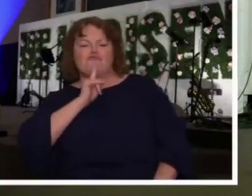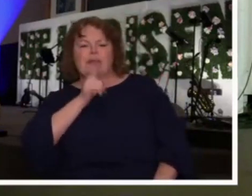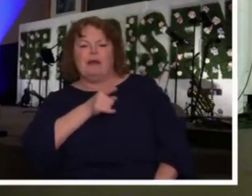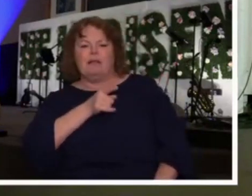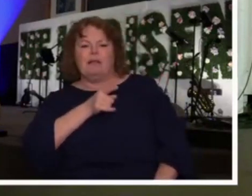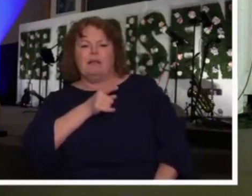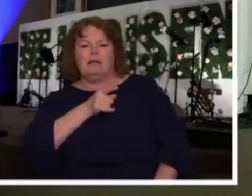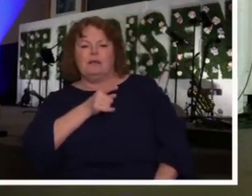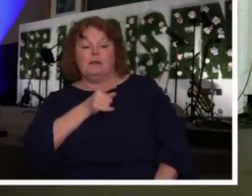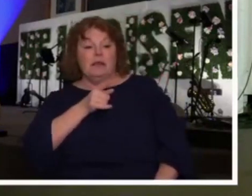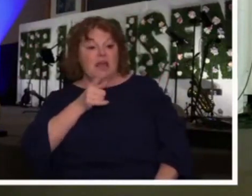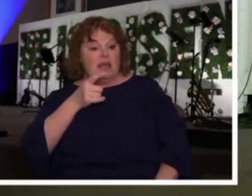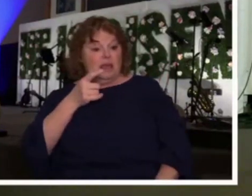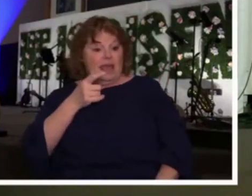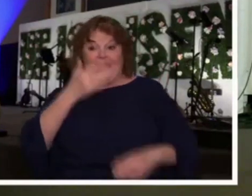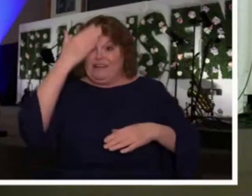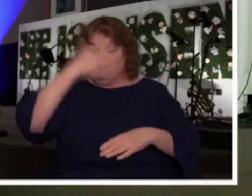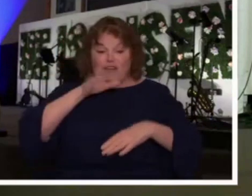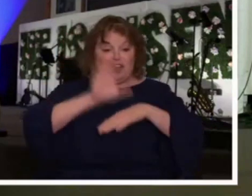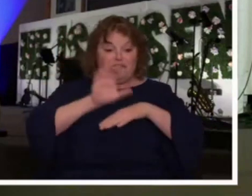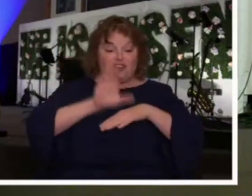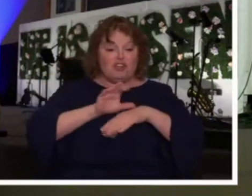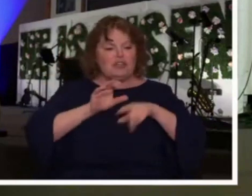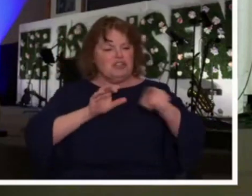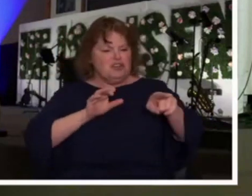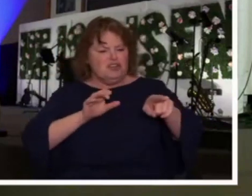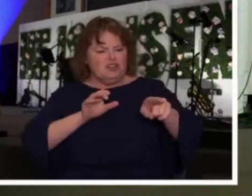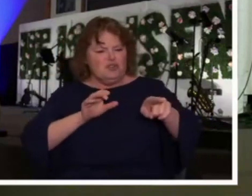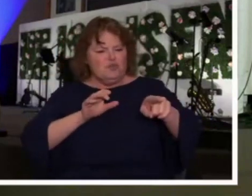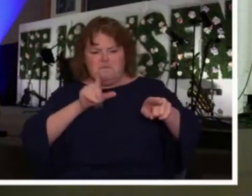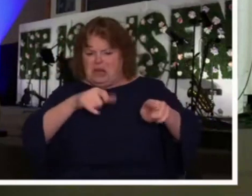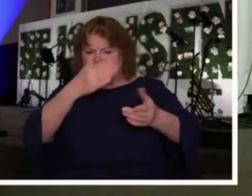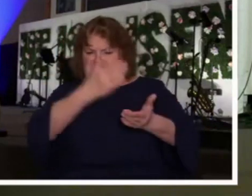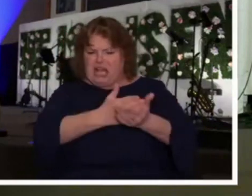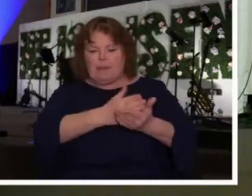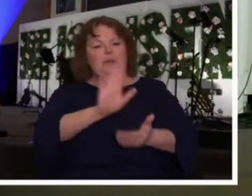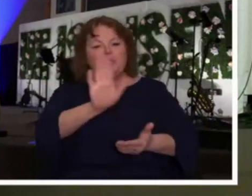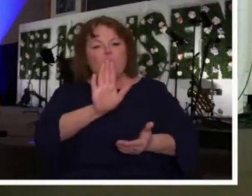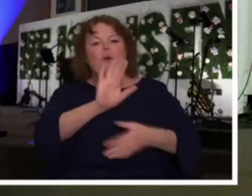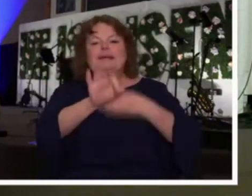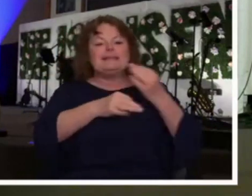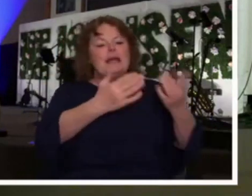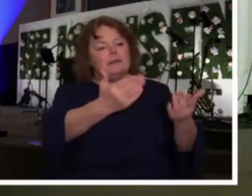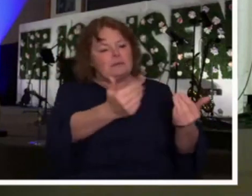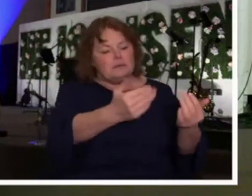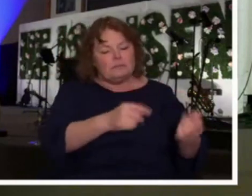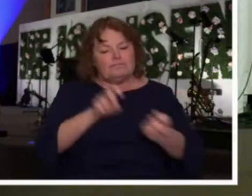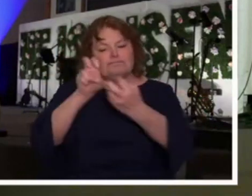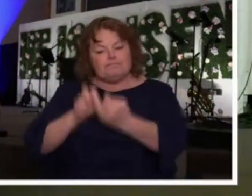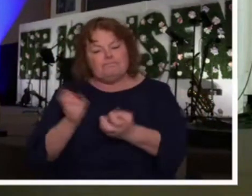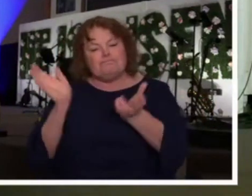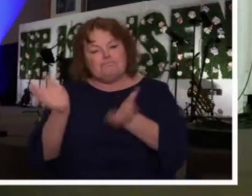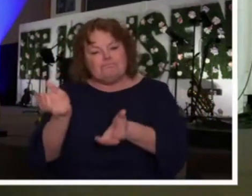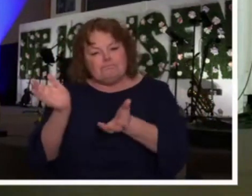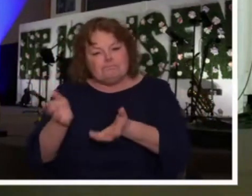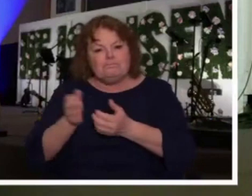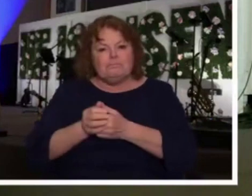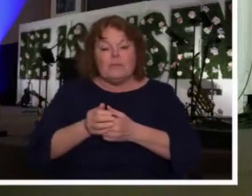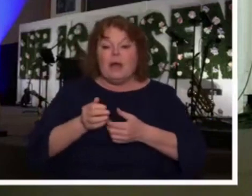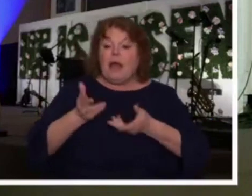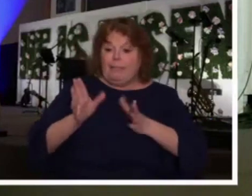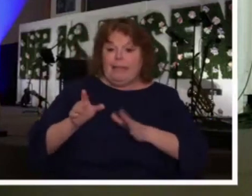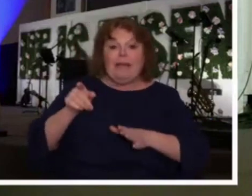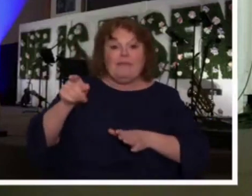did not call them out publicly because I felt the better way to do that was to have a private conversation with them, allowing them the